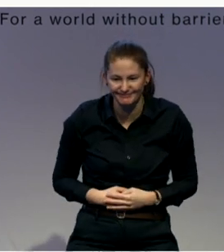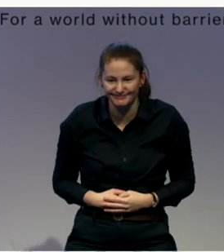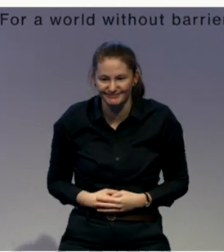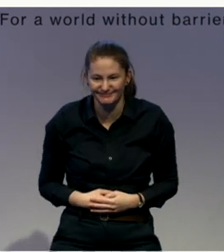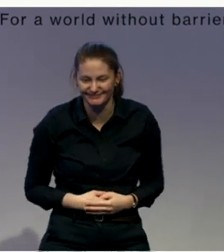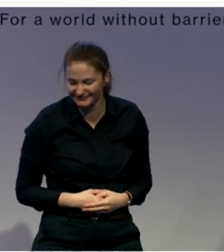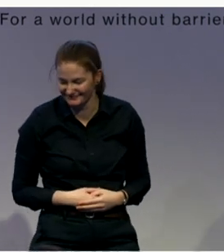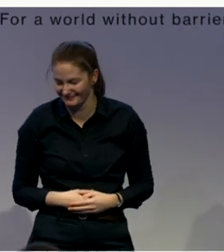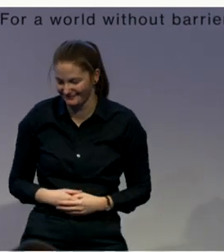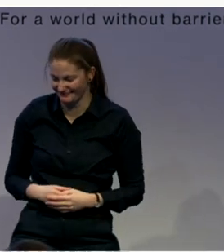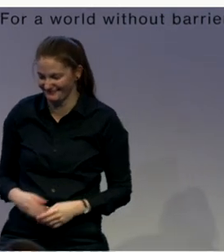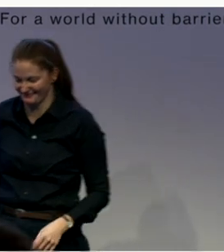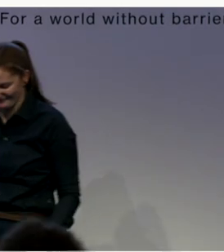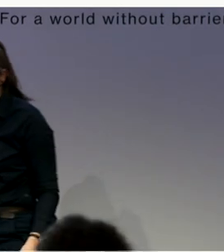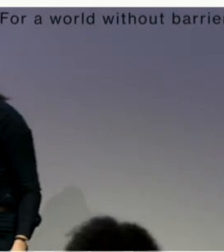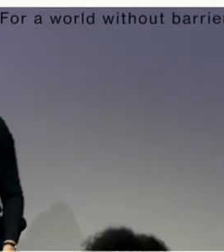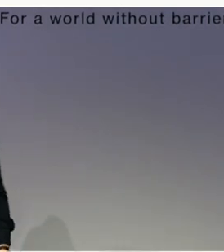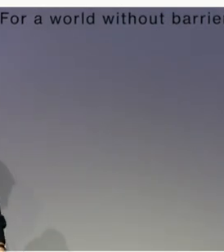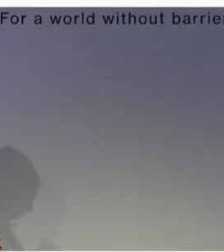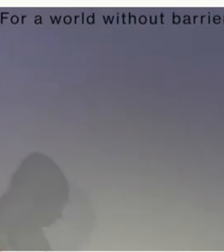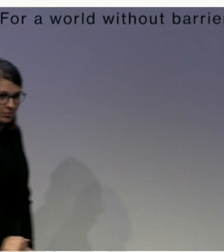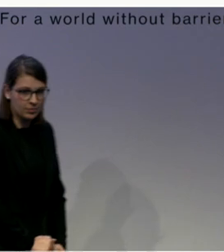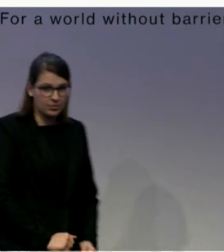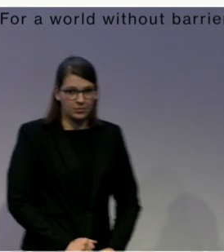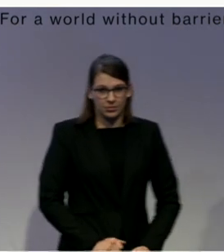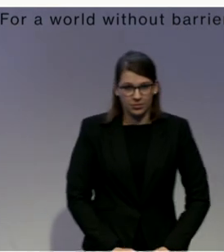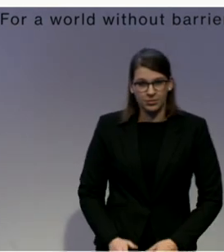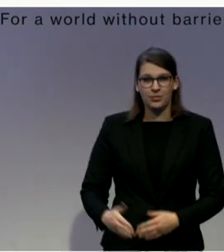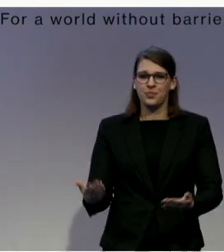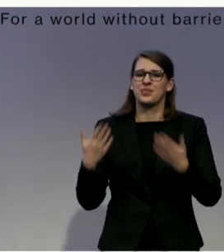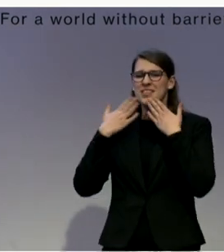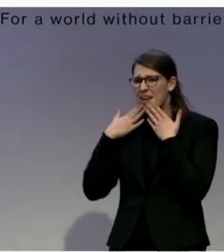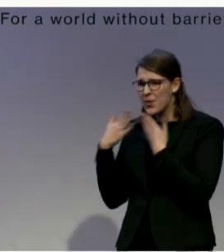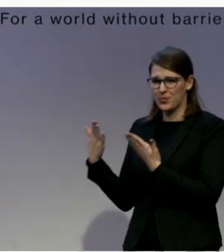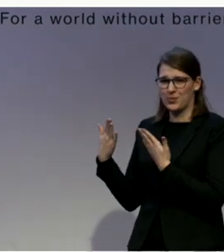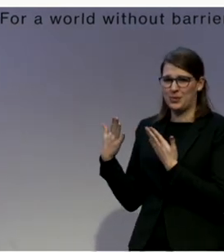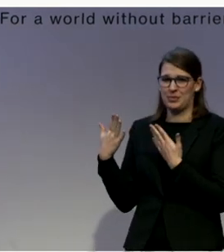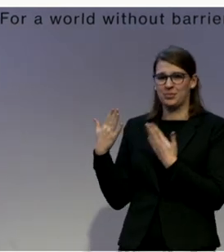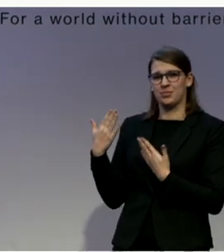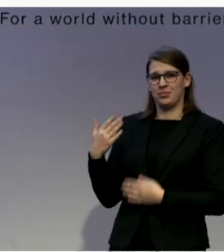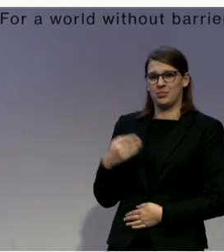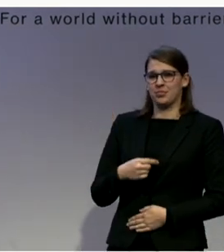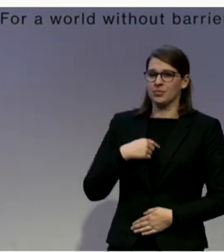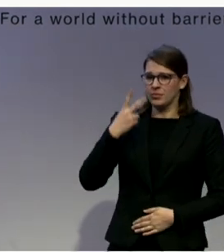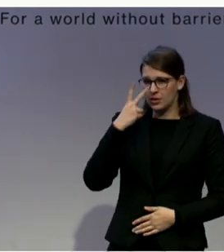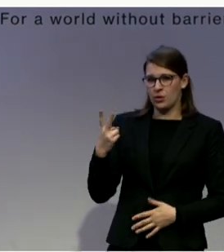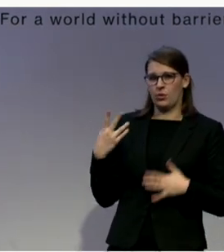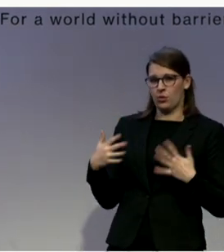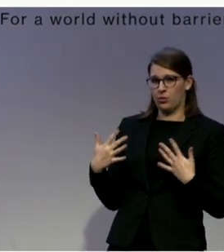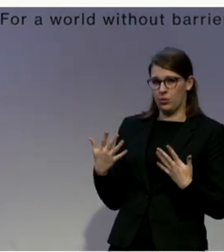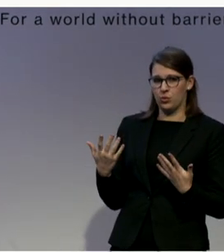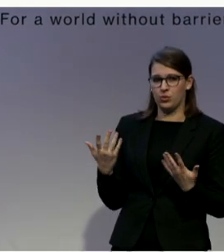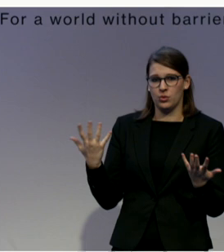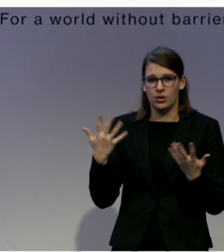Thank you very much. I'm very relieved to see that some of the success factors you identified match the ones that we had identified.